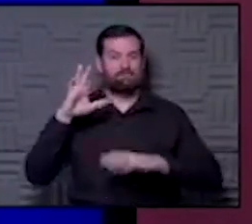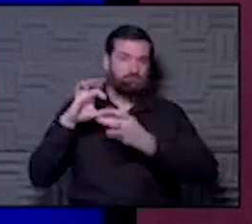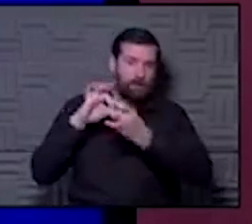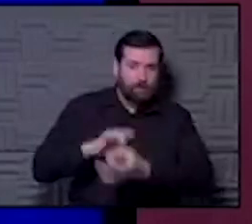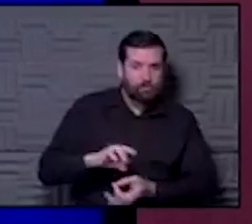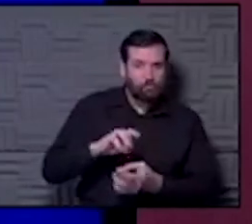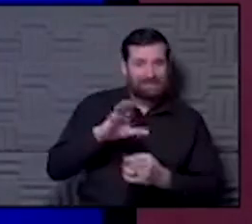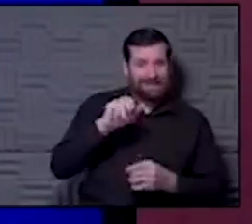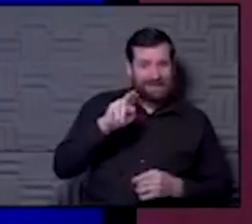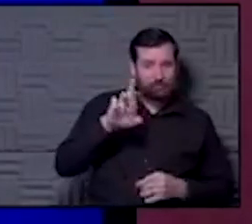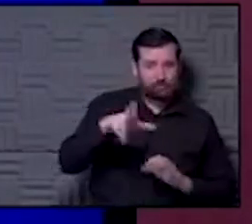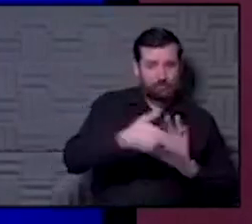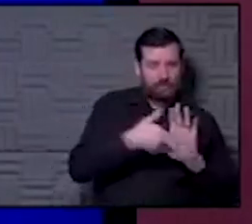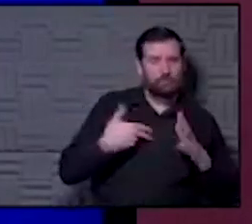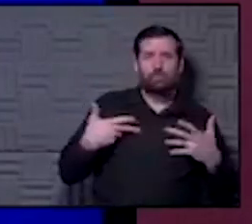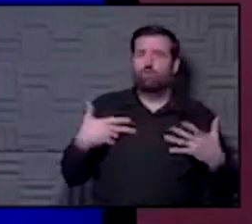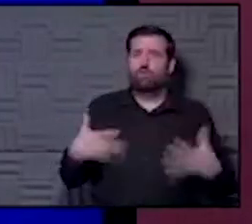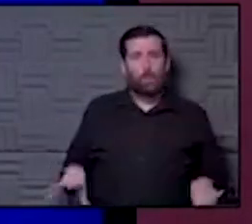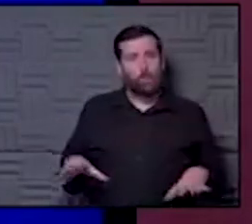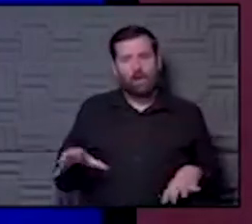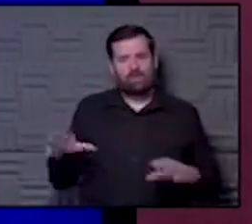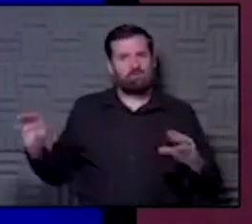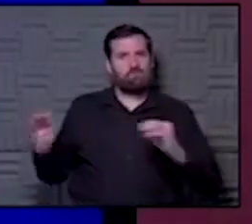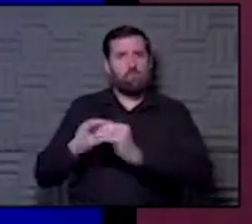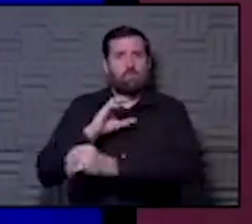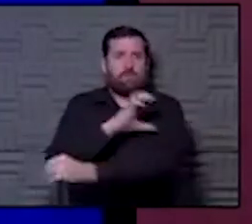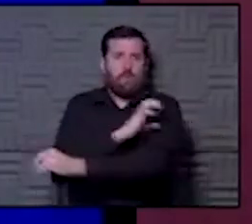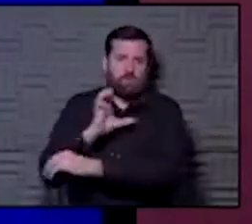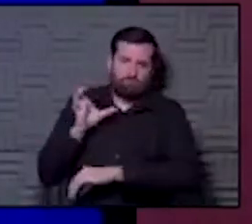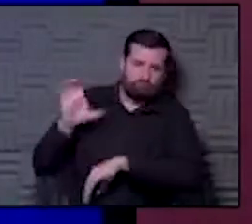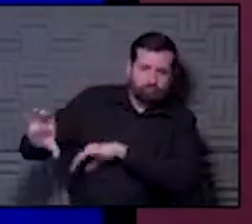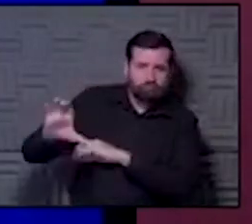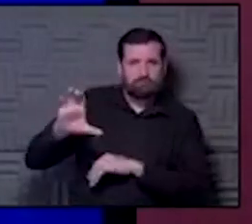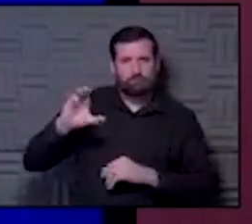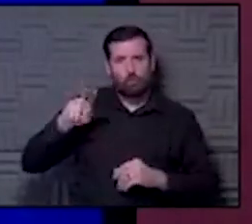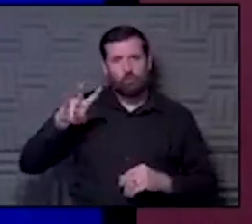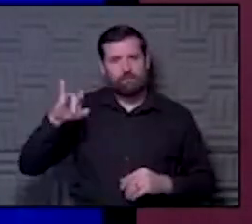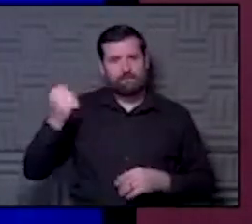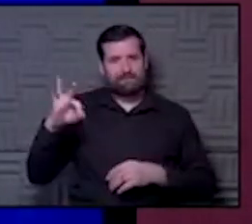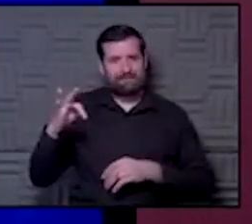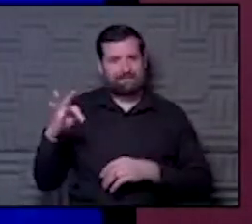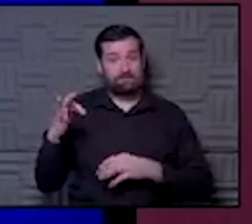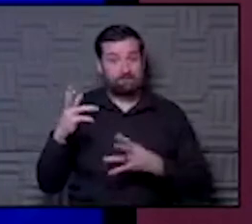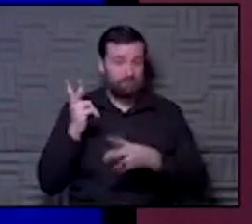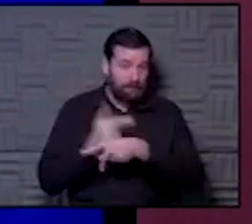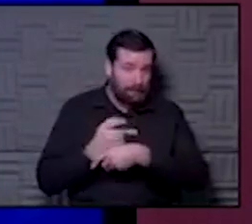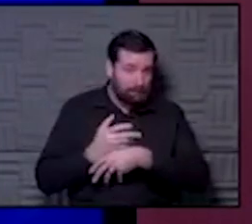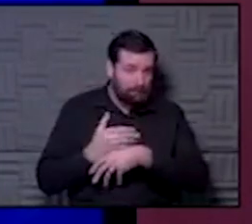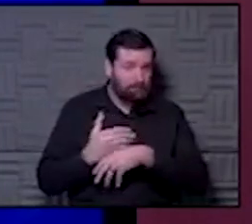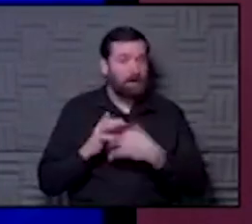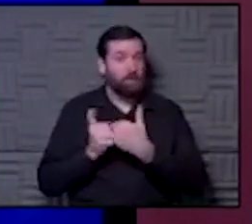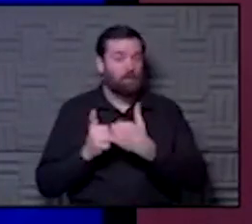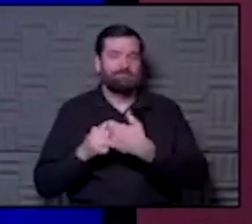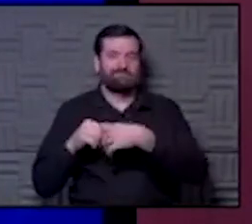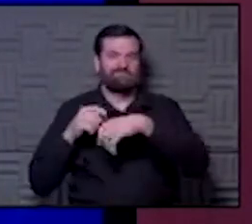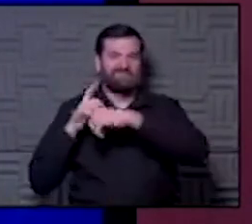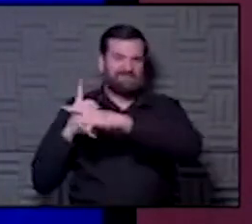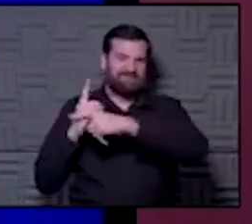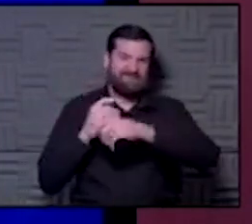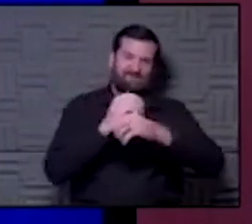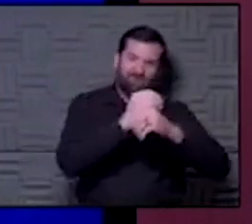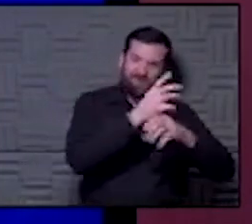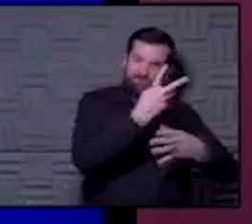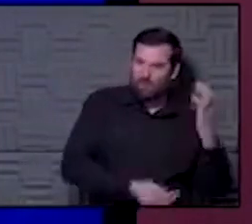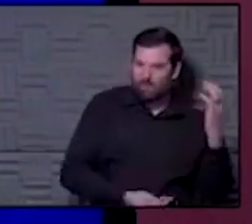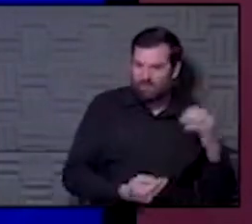We don't want to give COVID-19 the power. How do we keep the power? You got to play offense. You got to play defense.